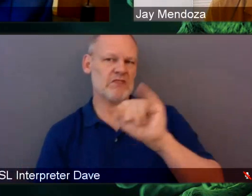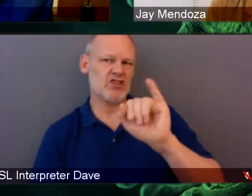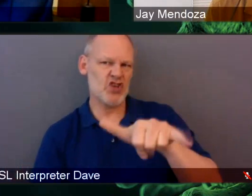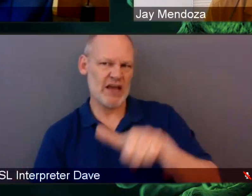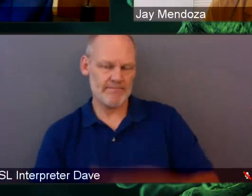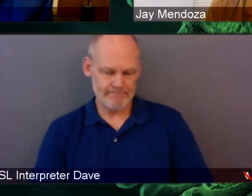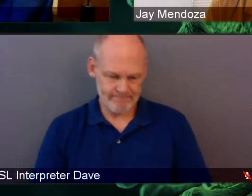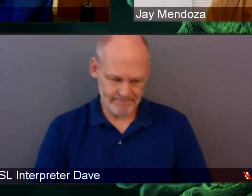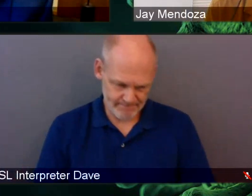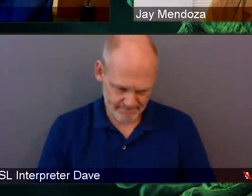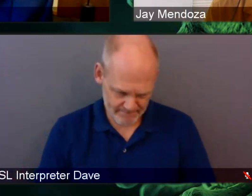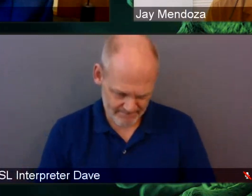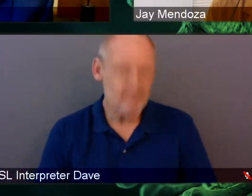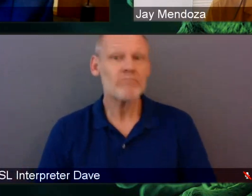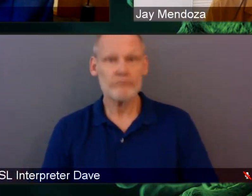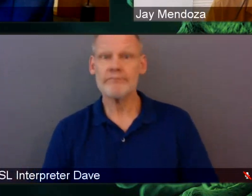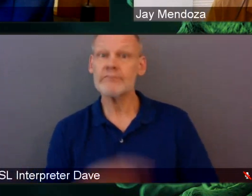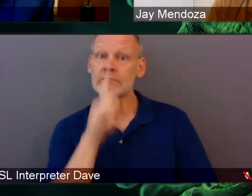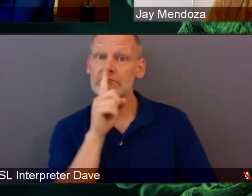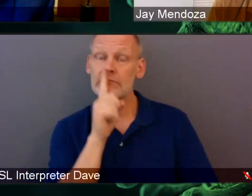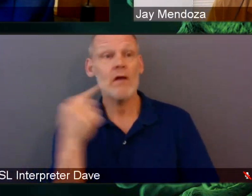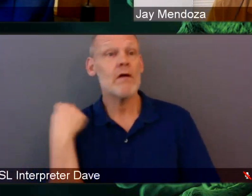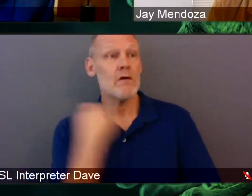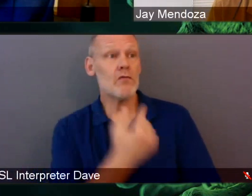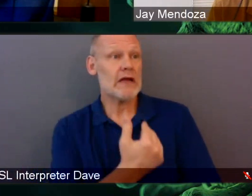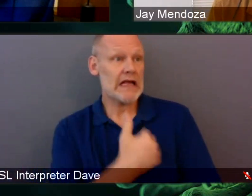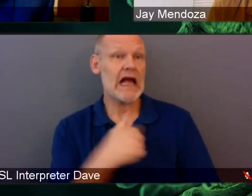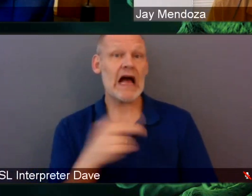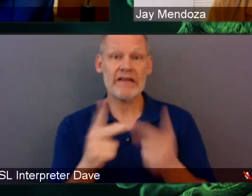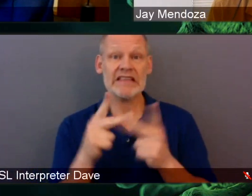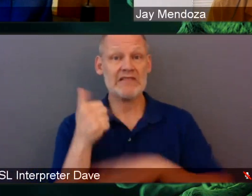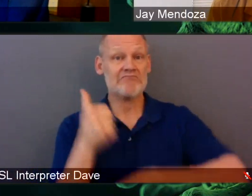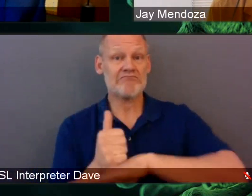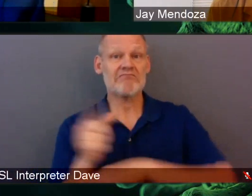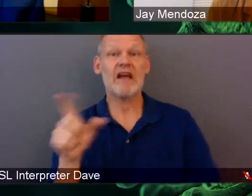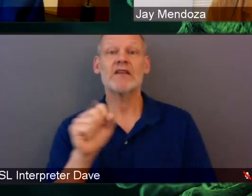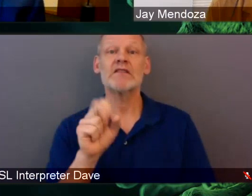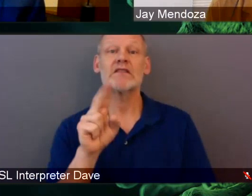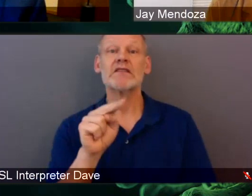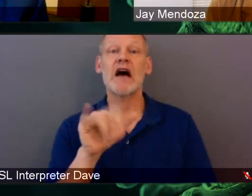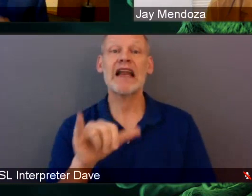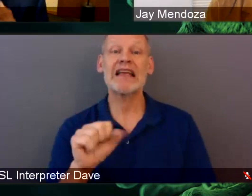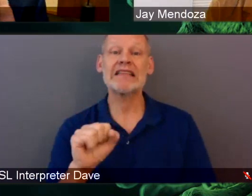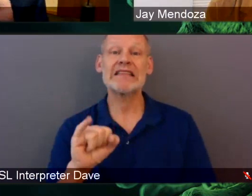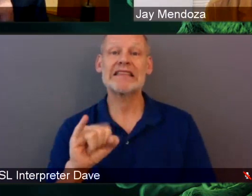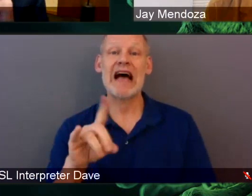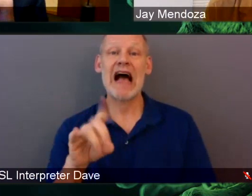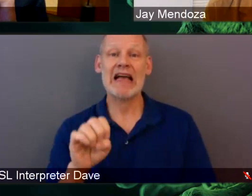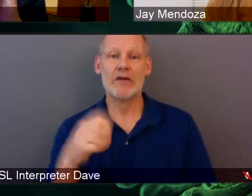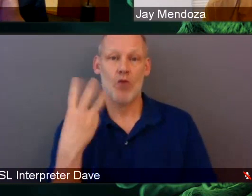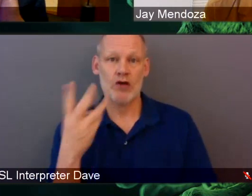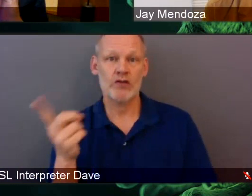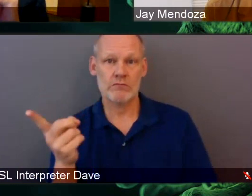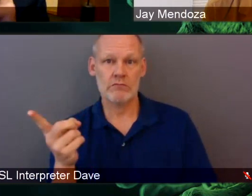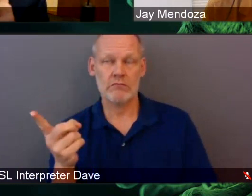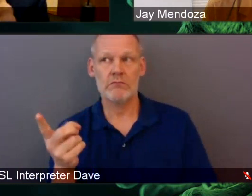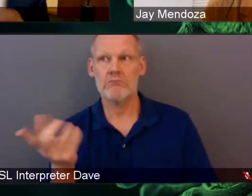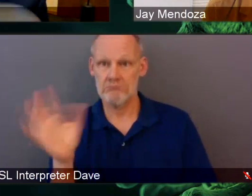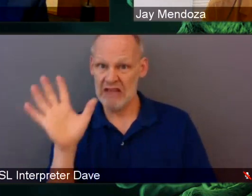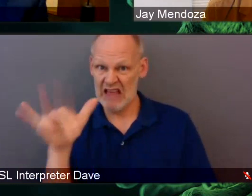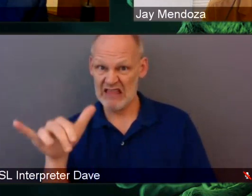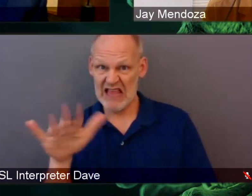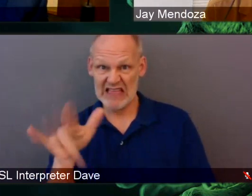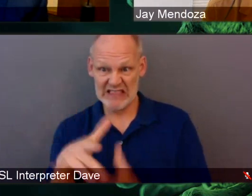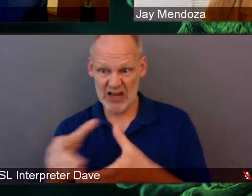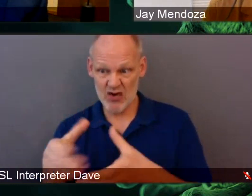groups. We have, as, as you know, we have a site in Sunnyside, Washington, which has four or five, depending on, you know, the number of